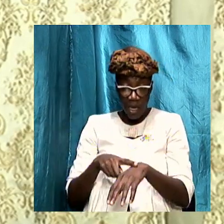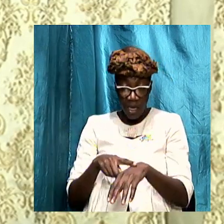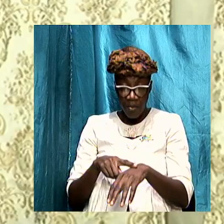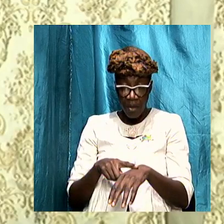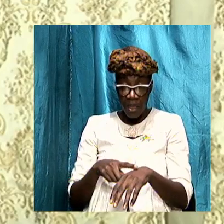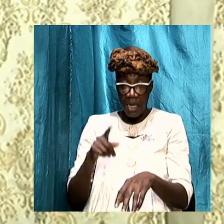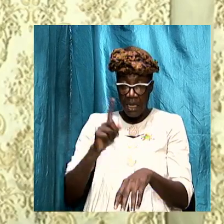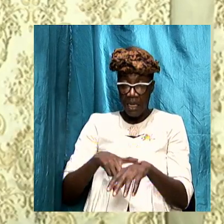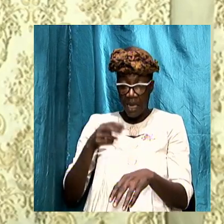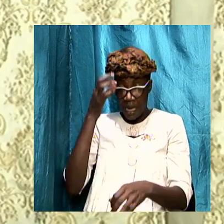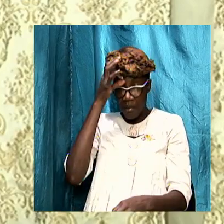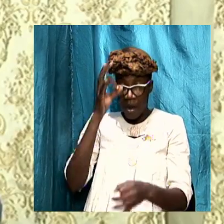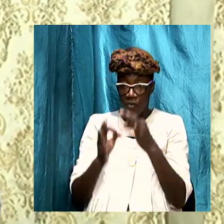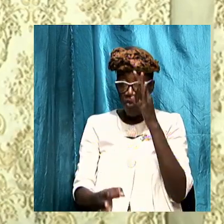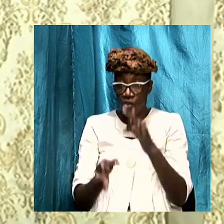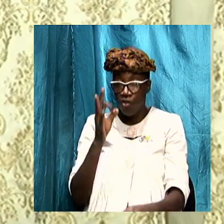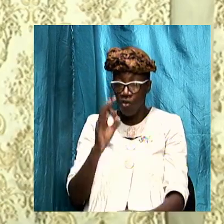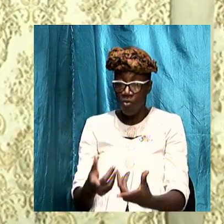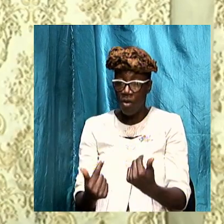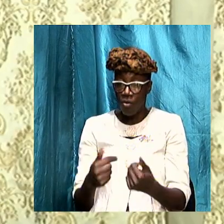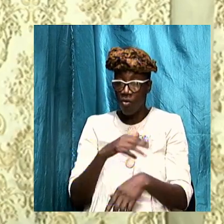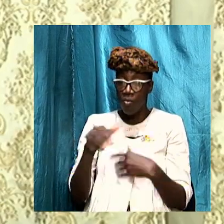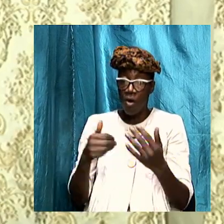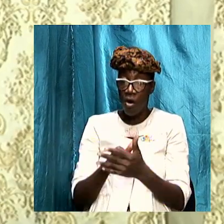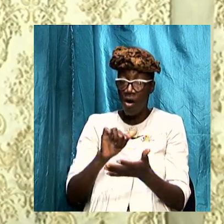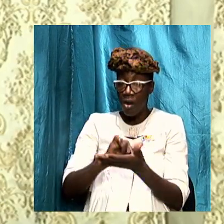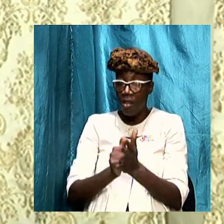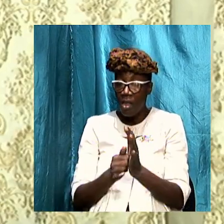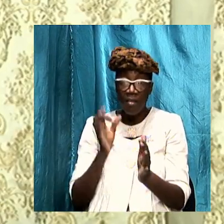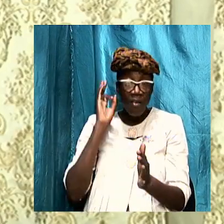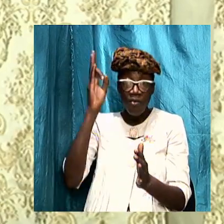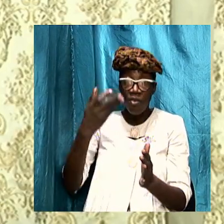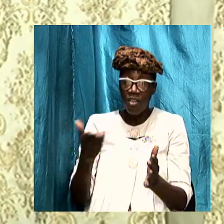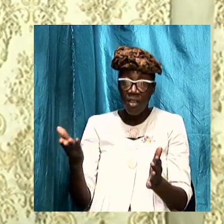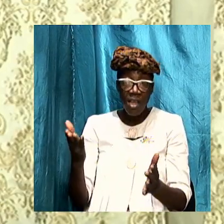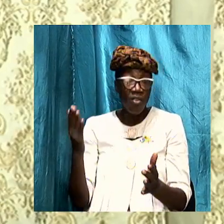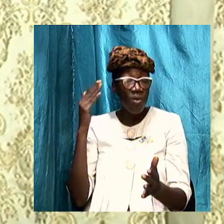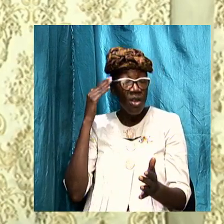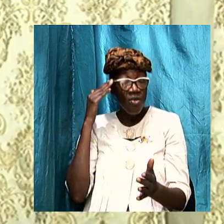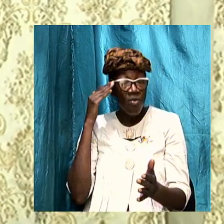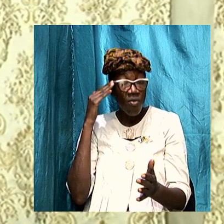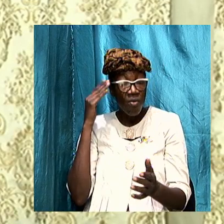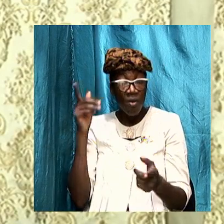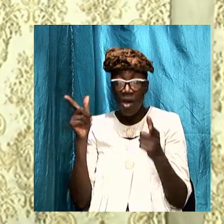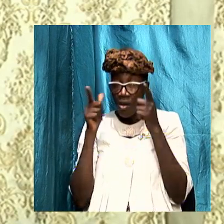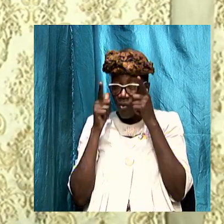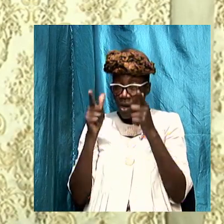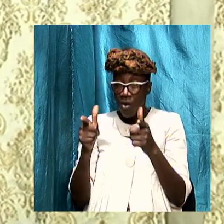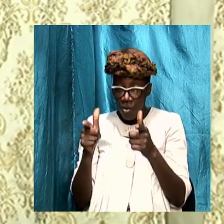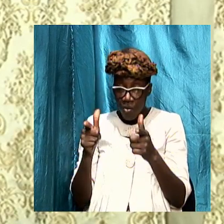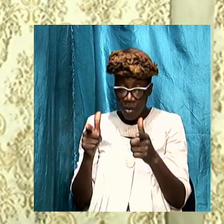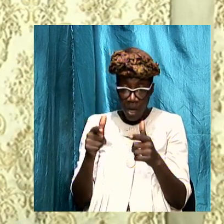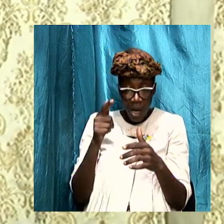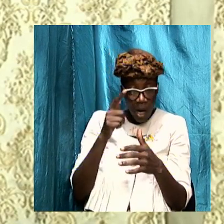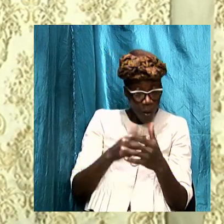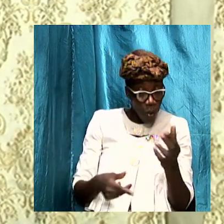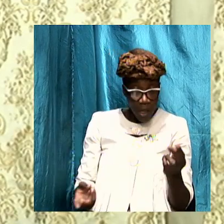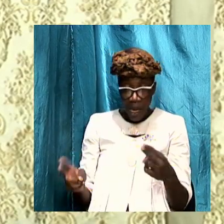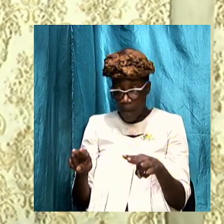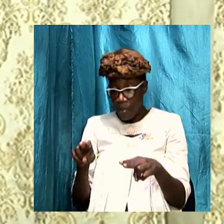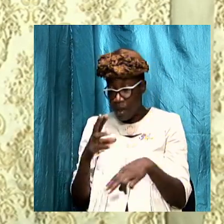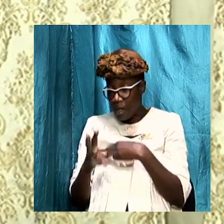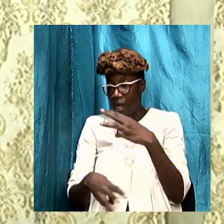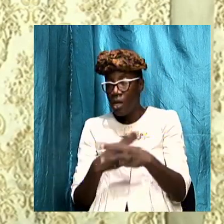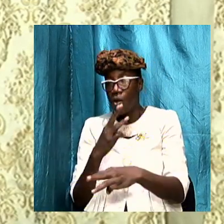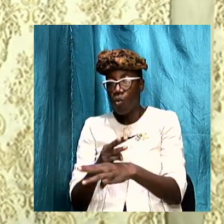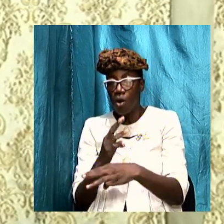of judgment to come all these are future things and we know it and as we look and map what is happening in our world